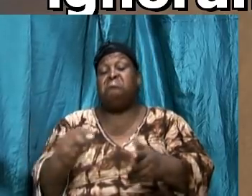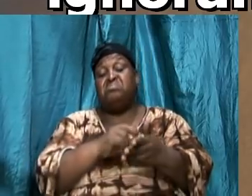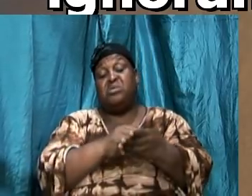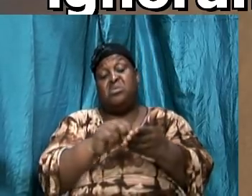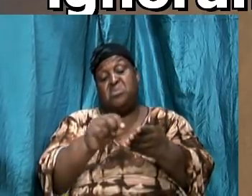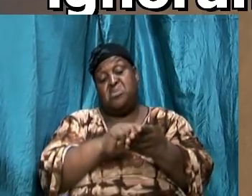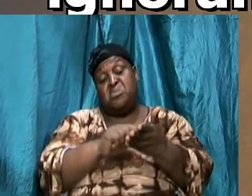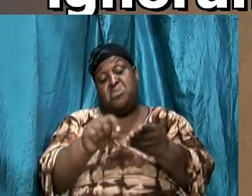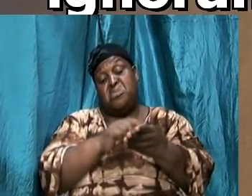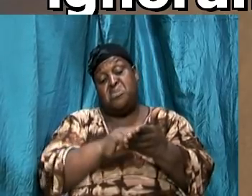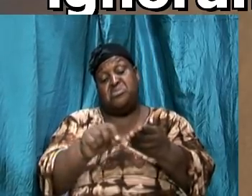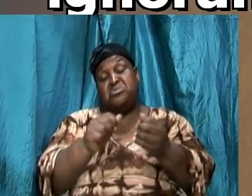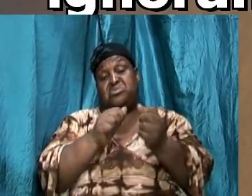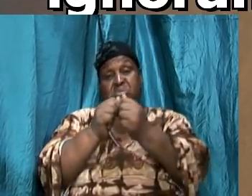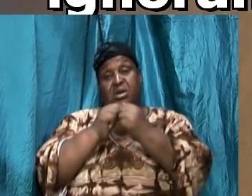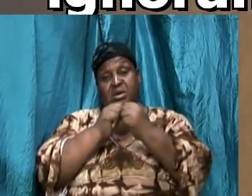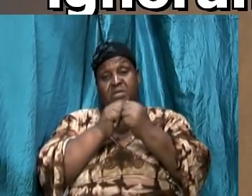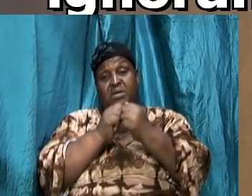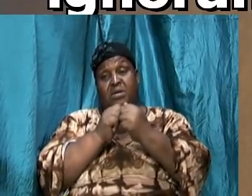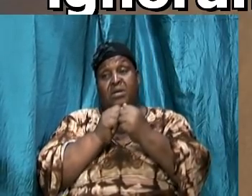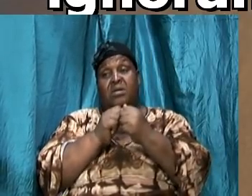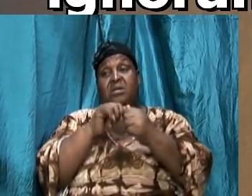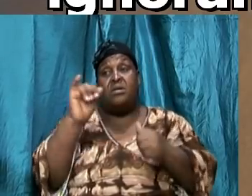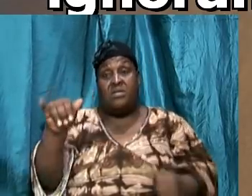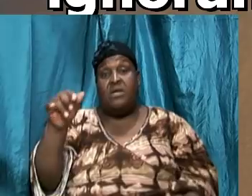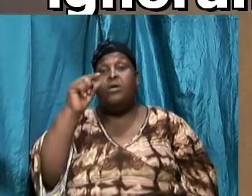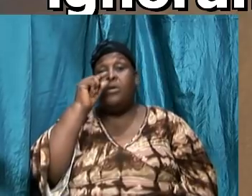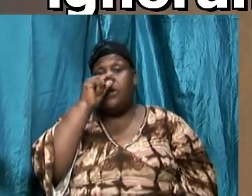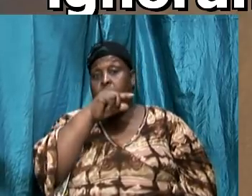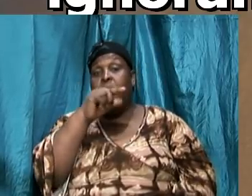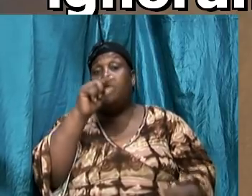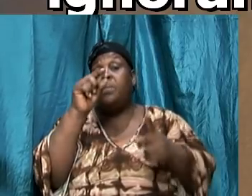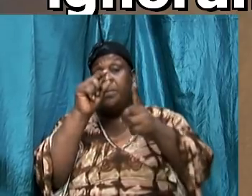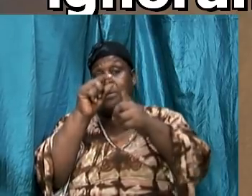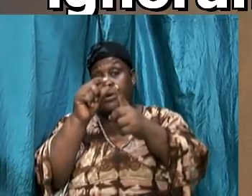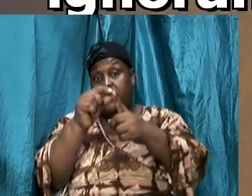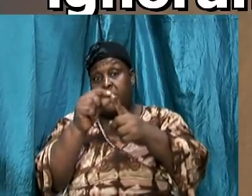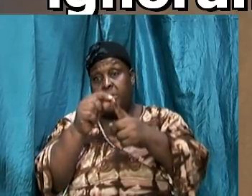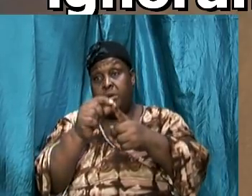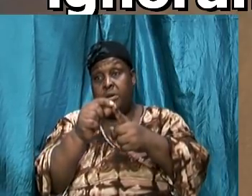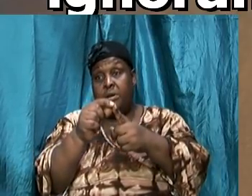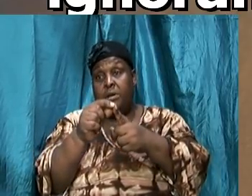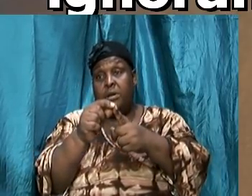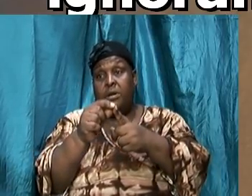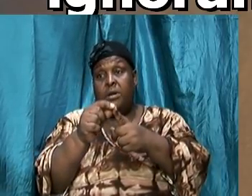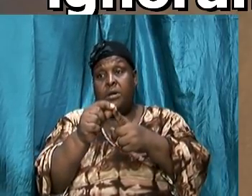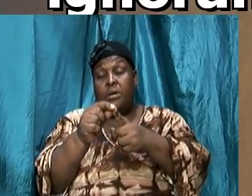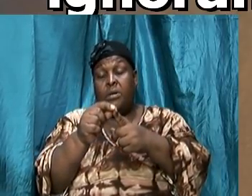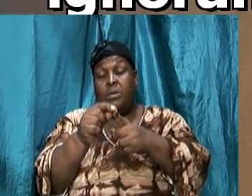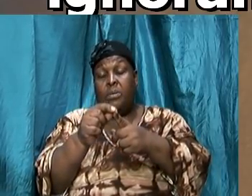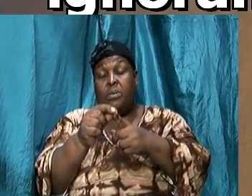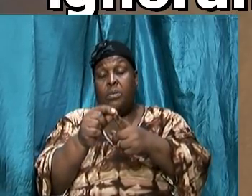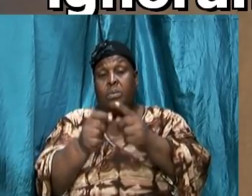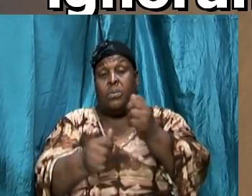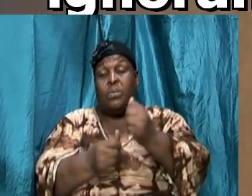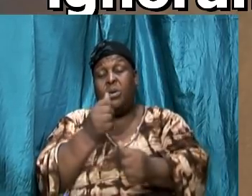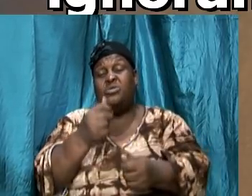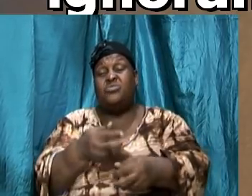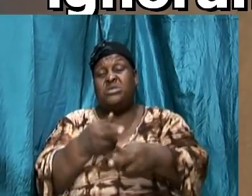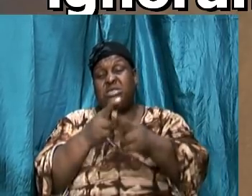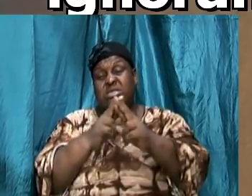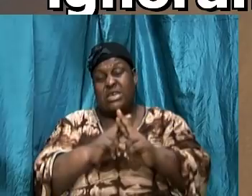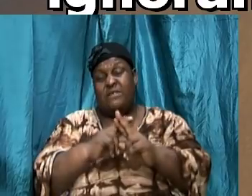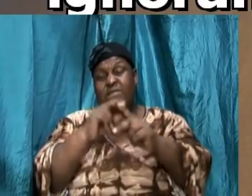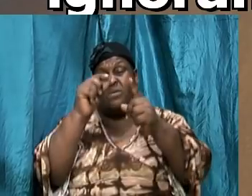do make your notes. So that Greek word from which we get the word devices is no